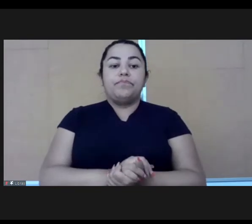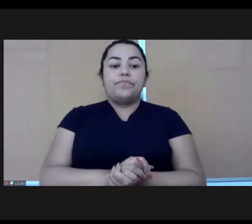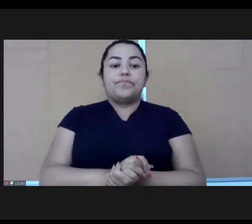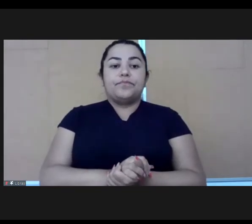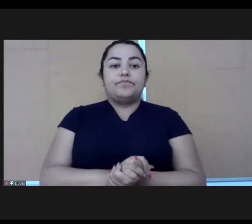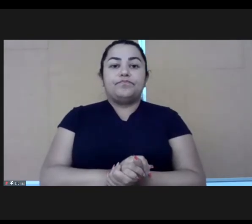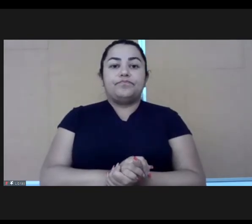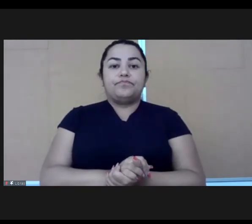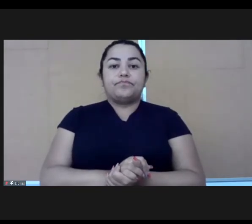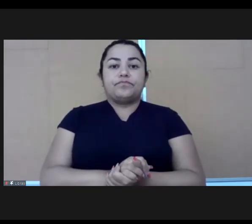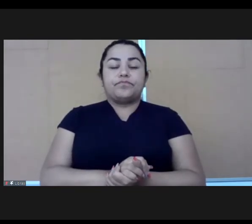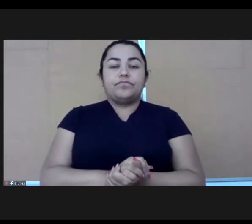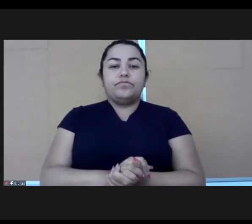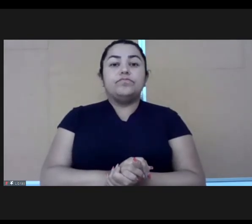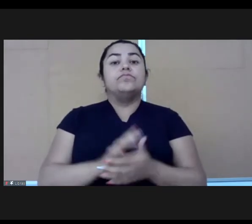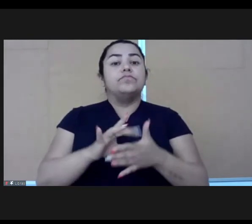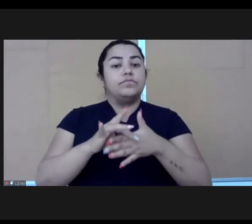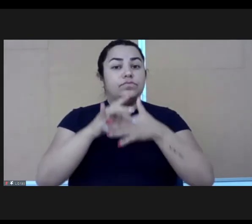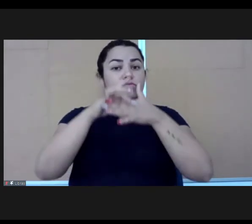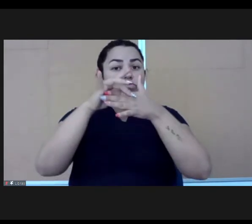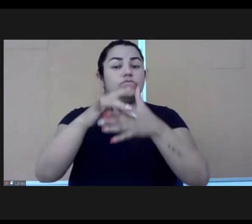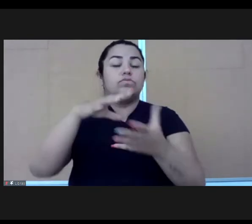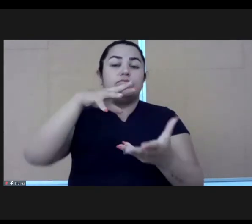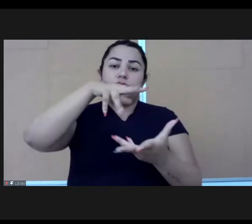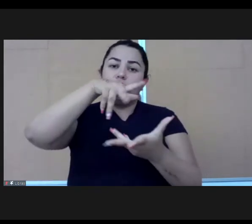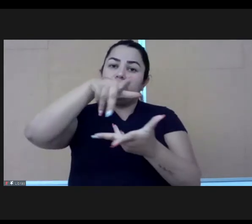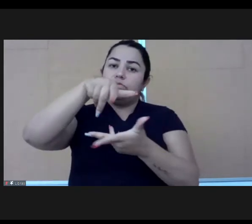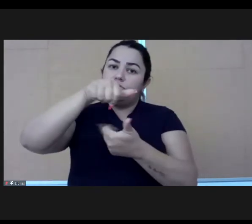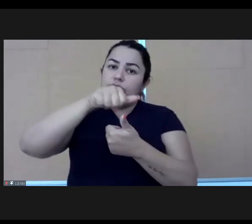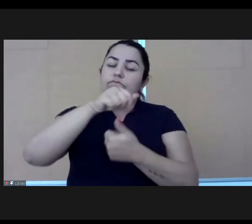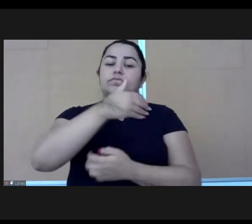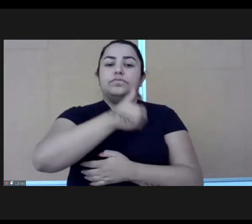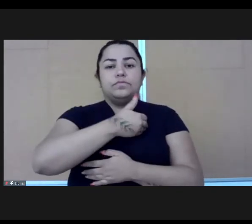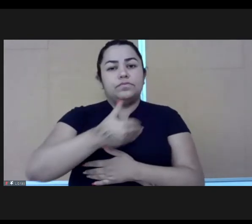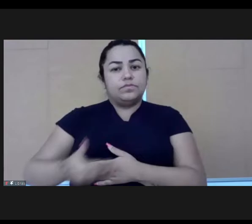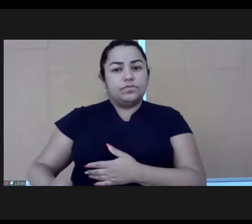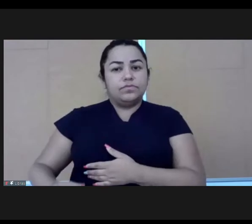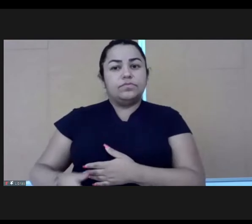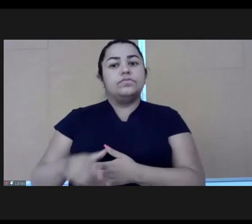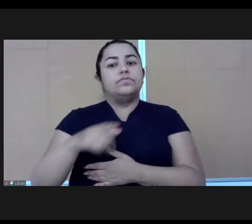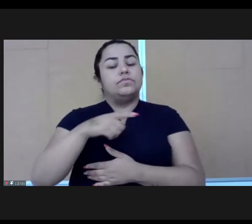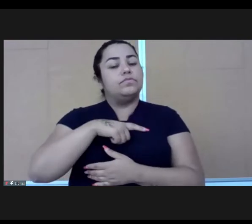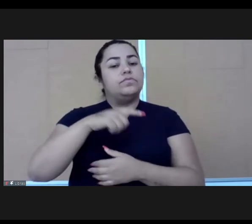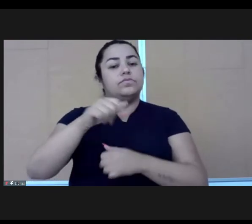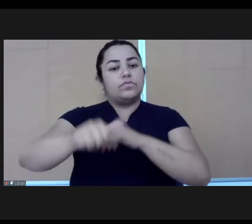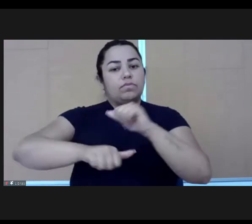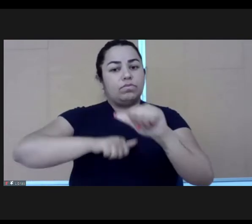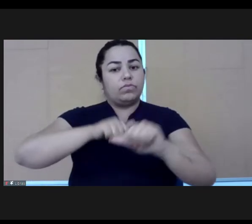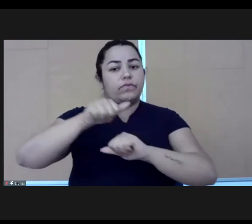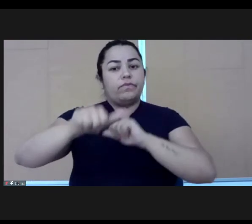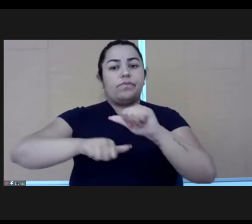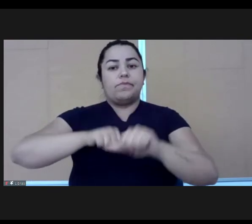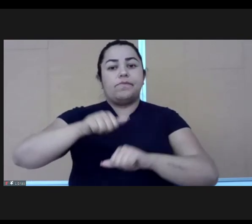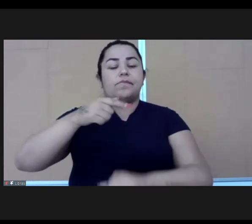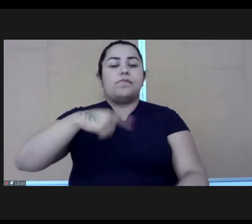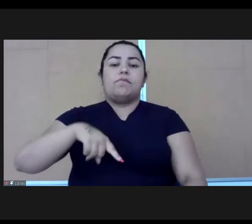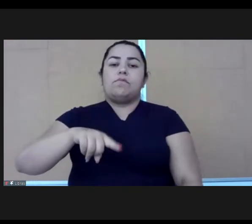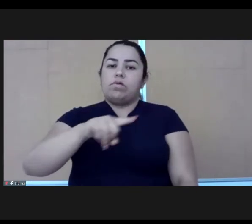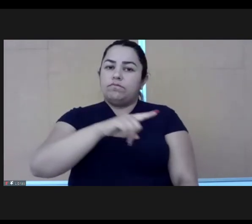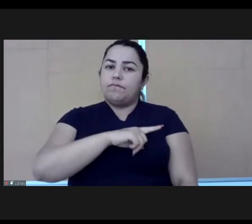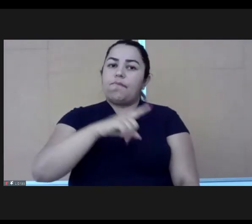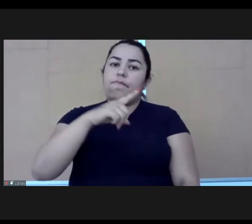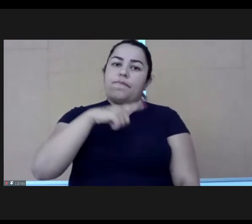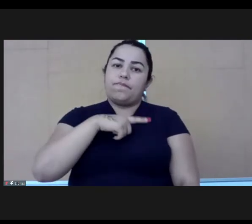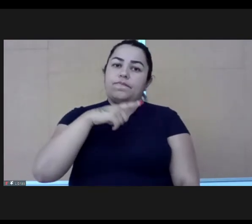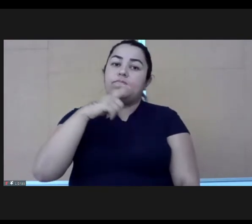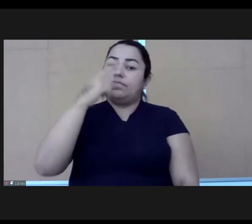leadership really, really has to transform because we are in a time where people are now tired of listening